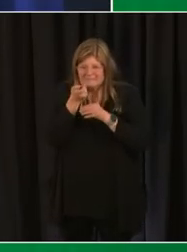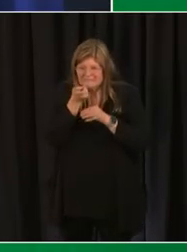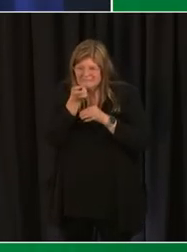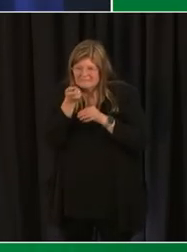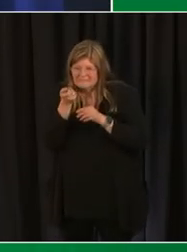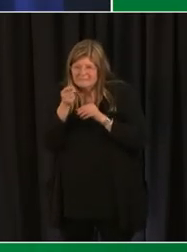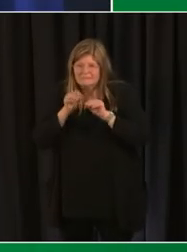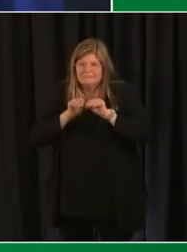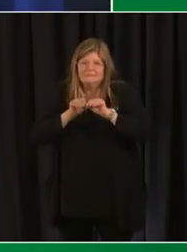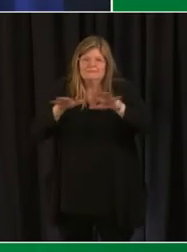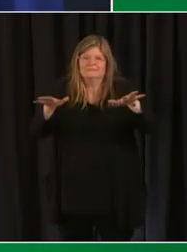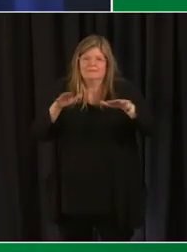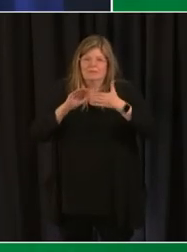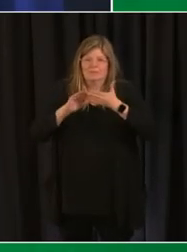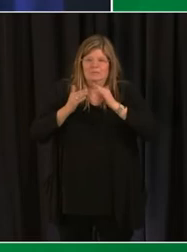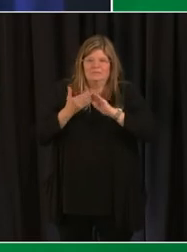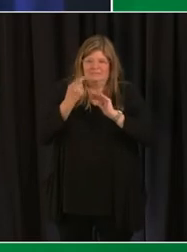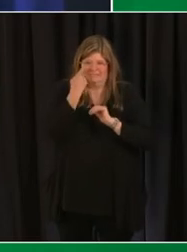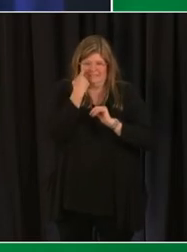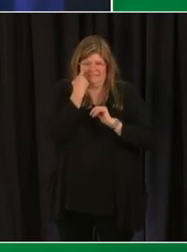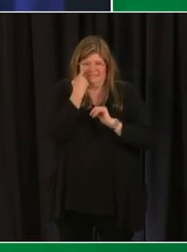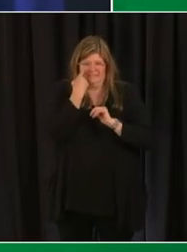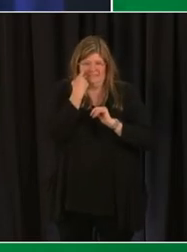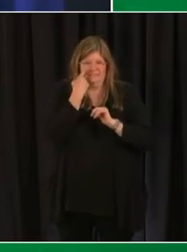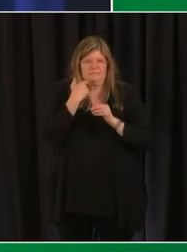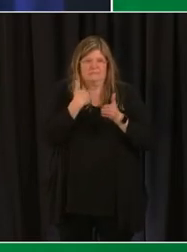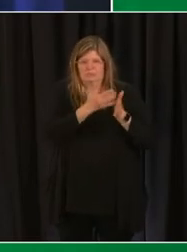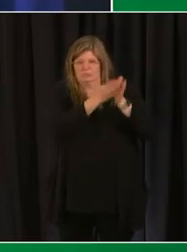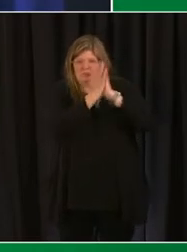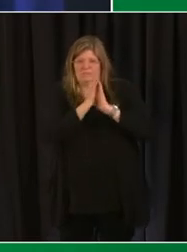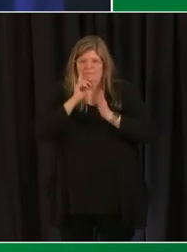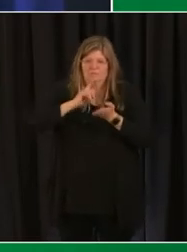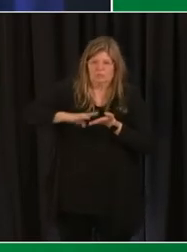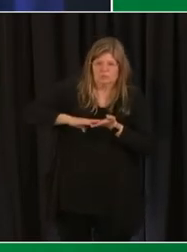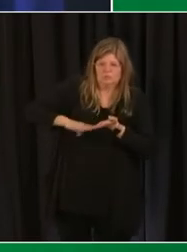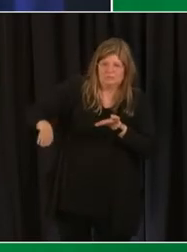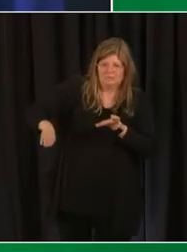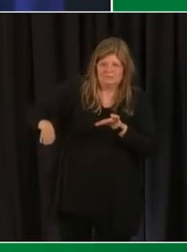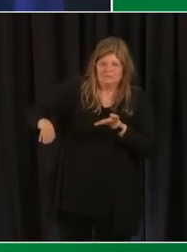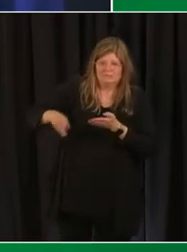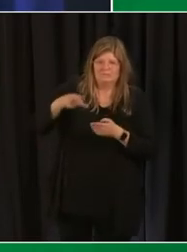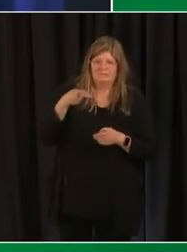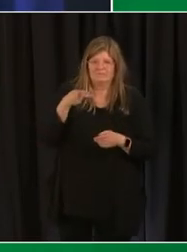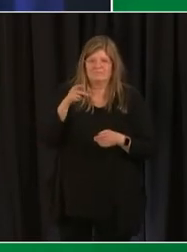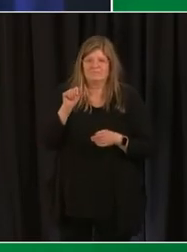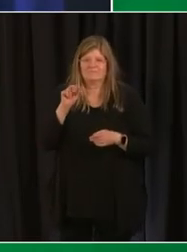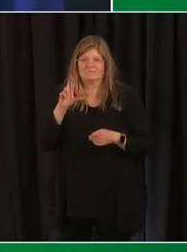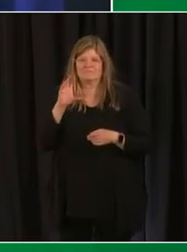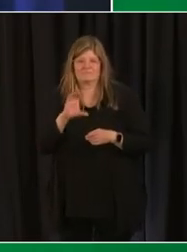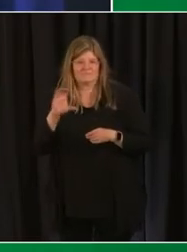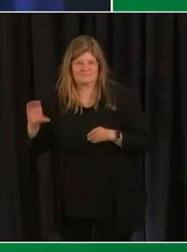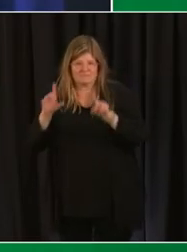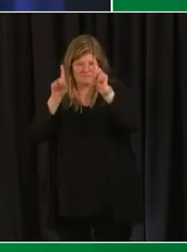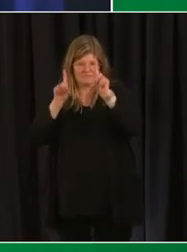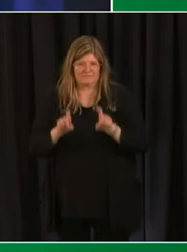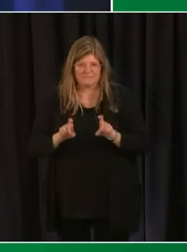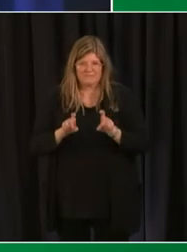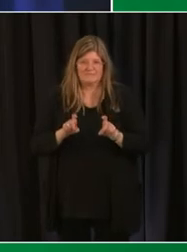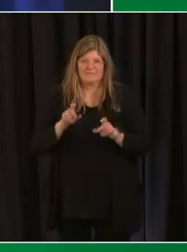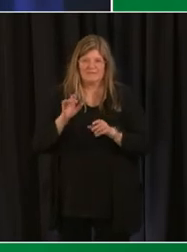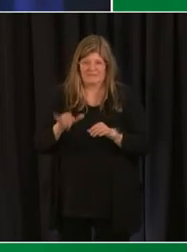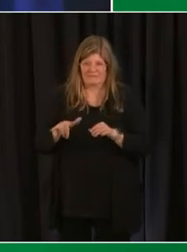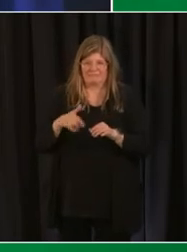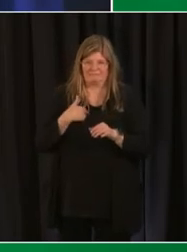community about a recent request for a waiver for park testing by the office of the state superintendent of education